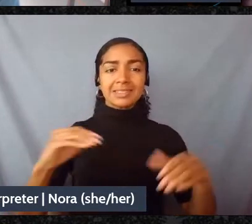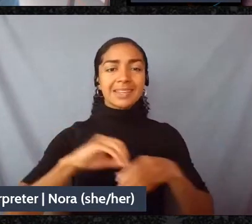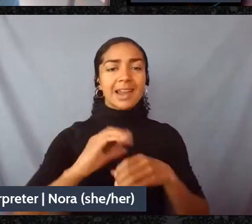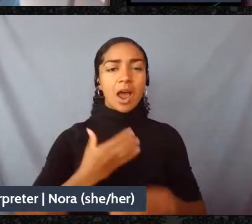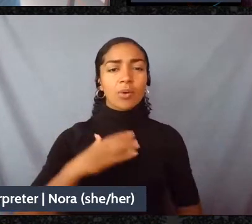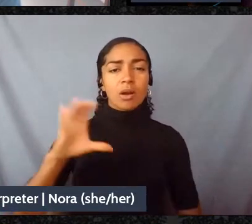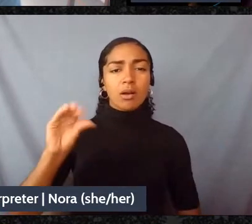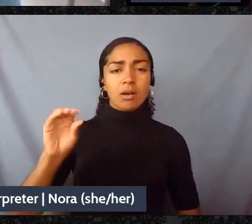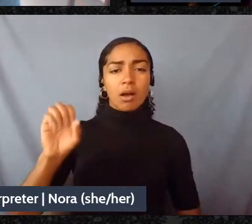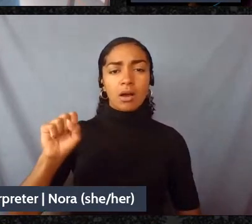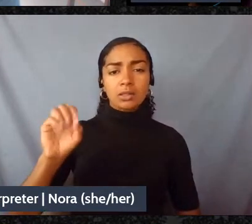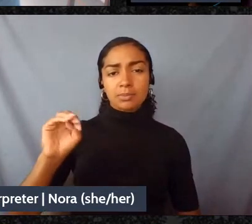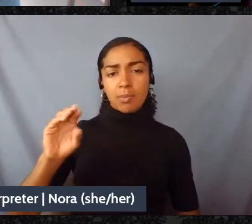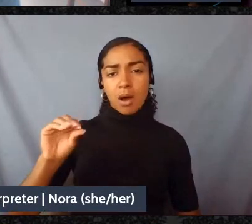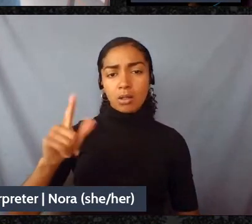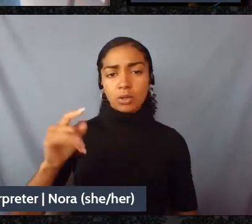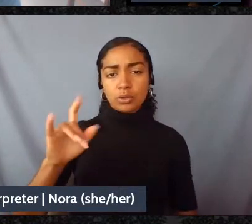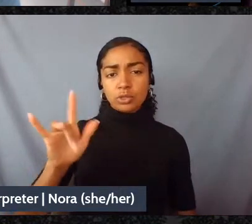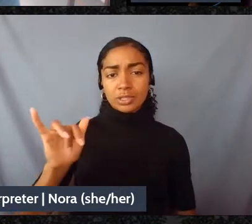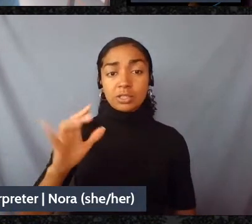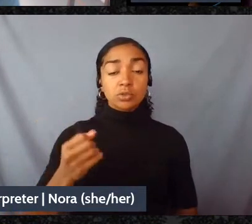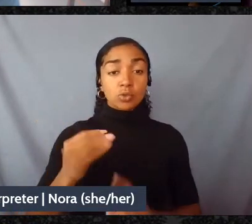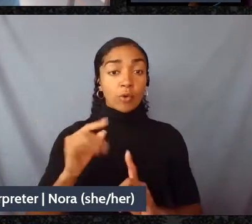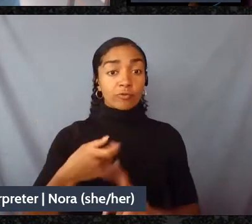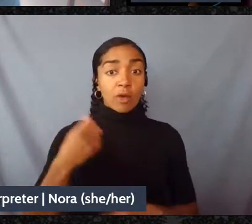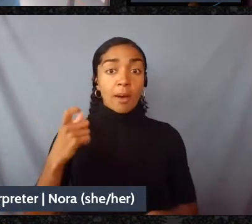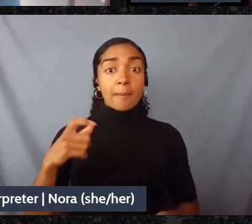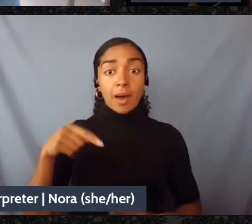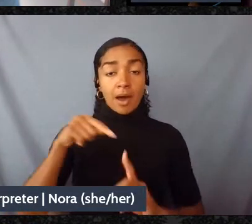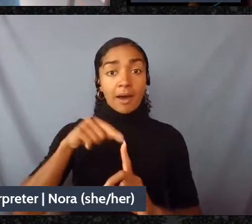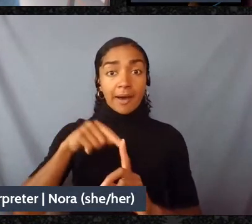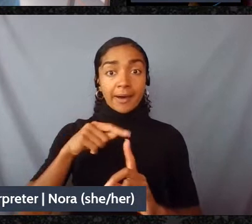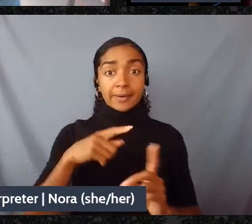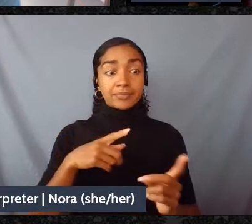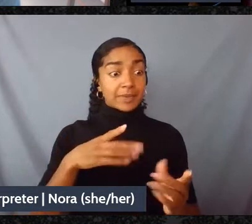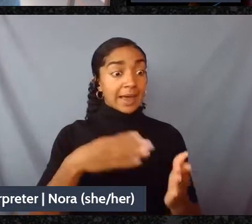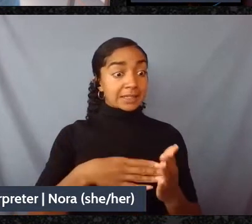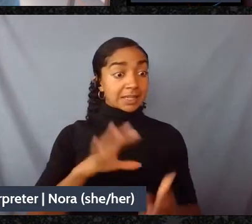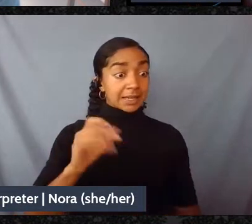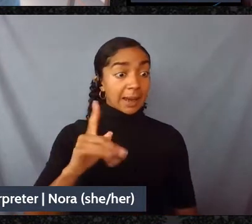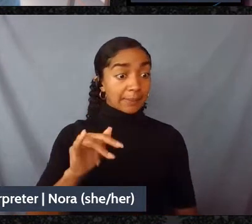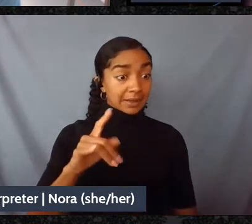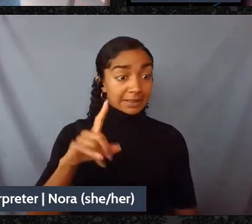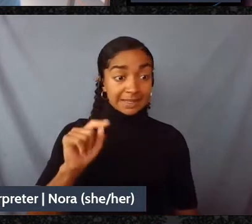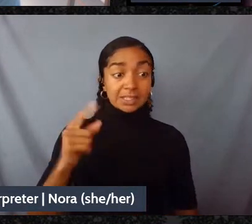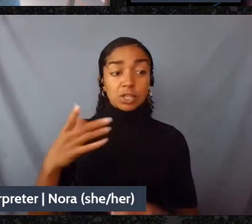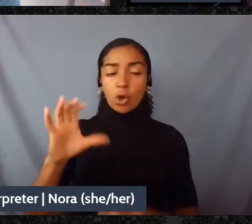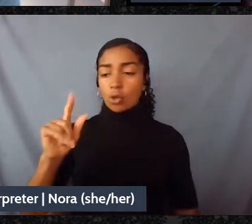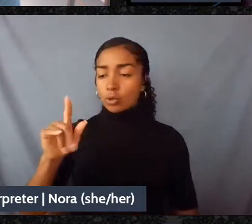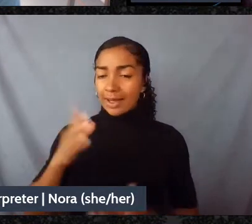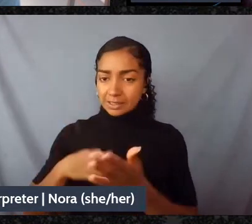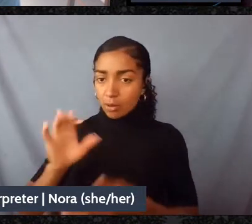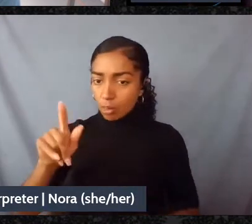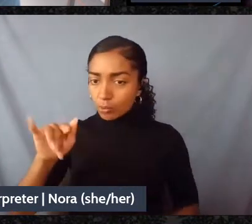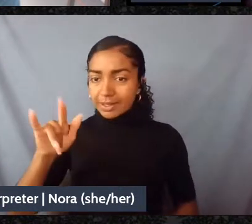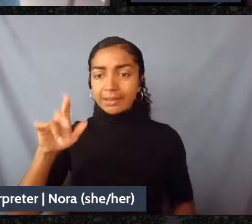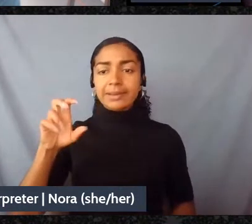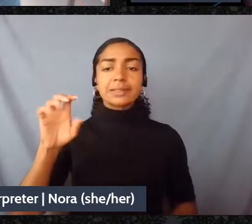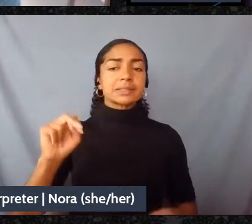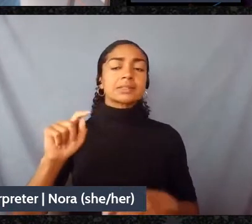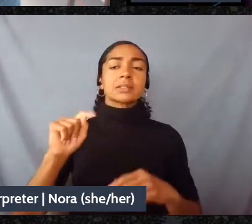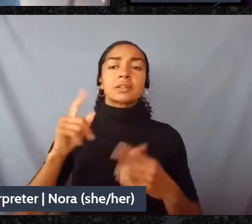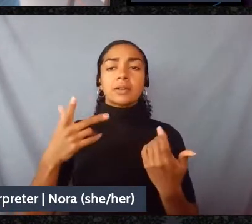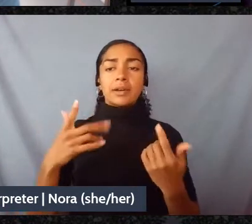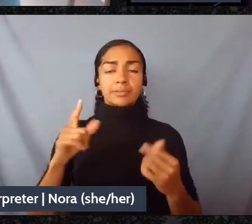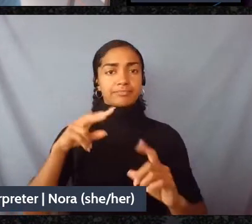anti-colonial and abolitionist standpoint, liberal strategies have only obscured the violences that this dominant social